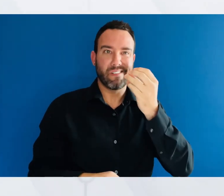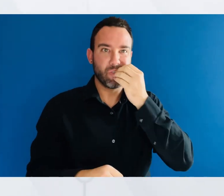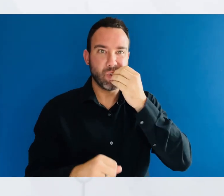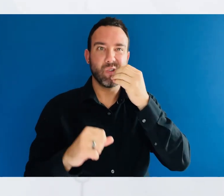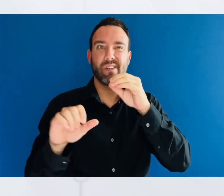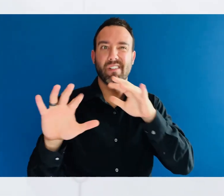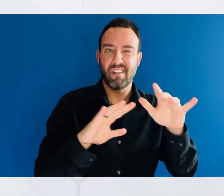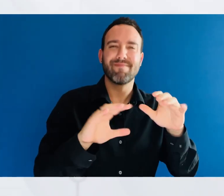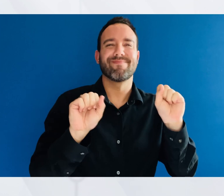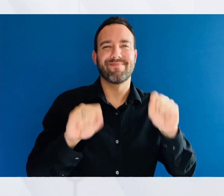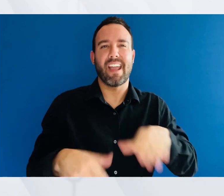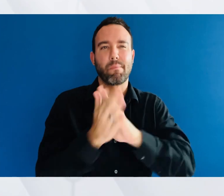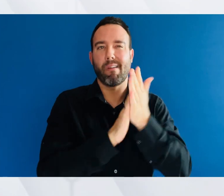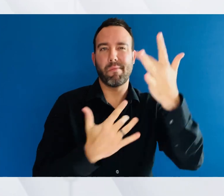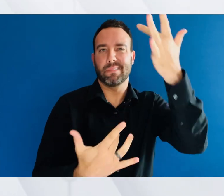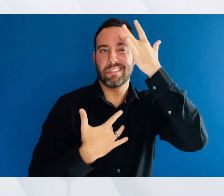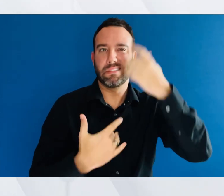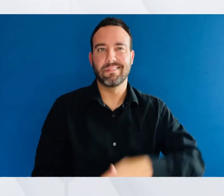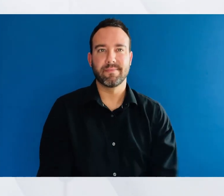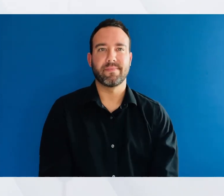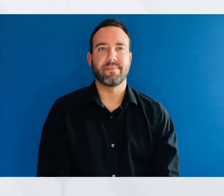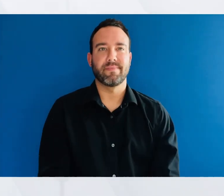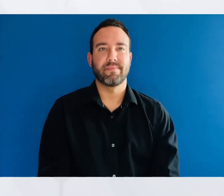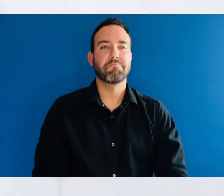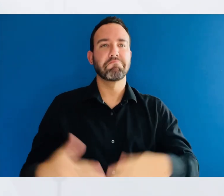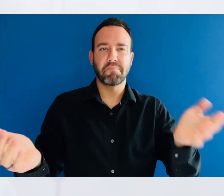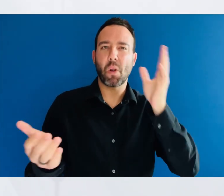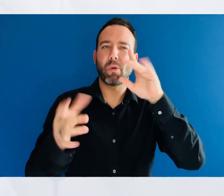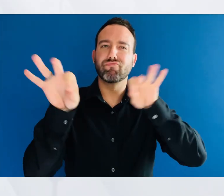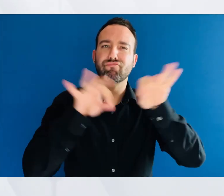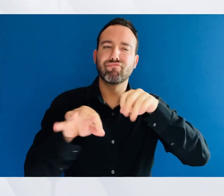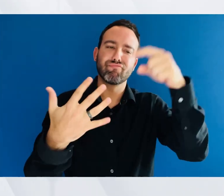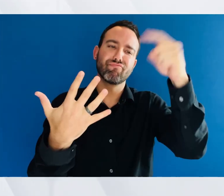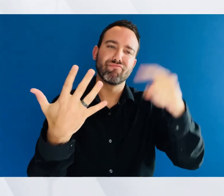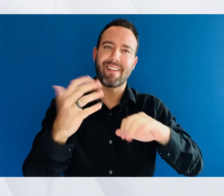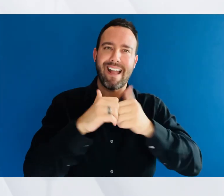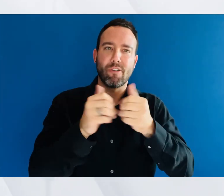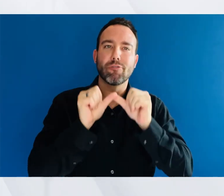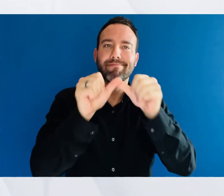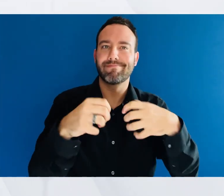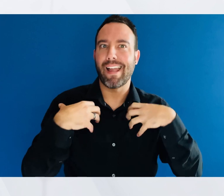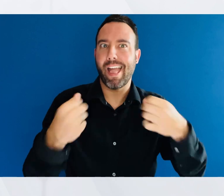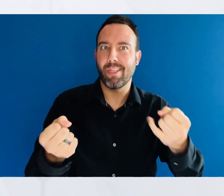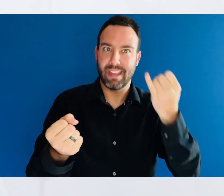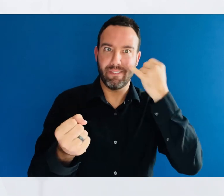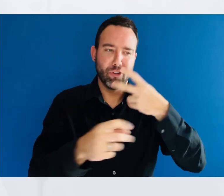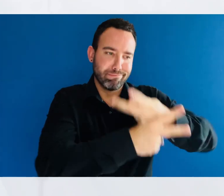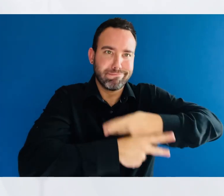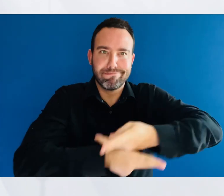touching your birds or things you use to care for them. I'm here to show you some steps you can take to stay healthy around your flock.